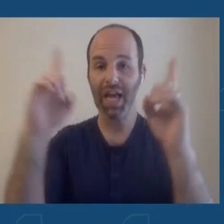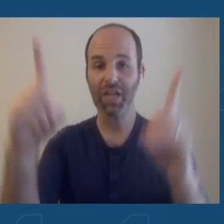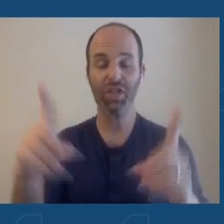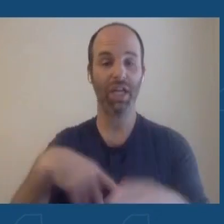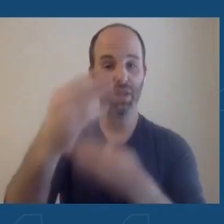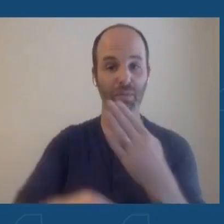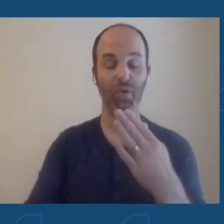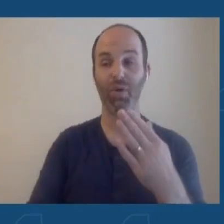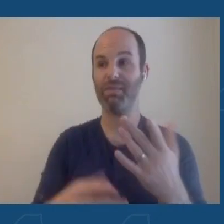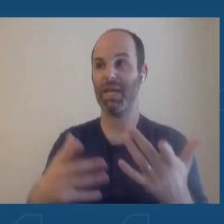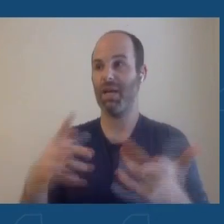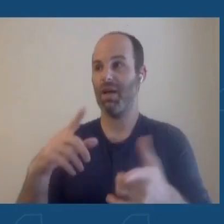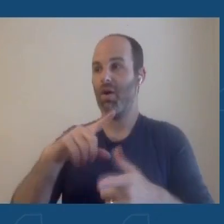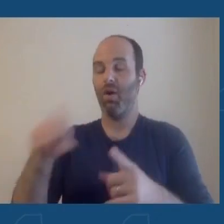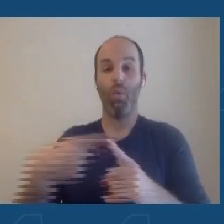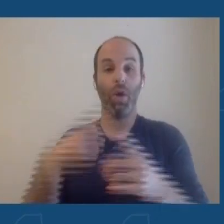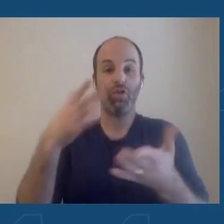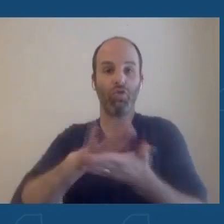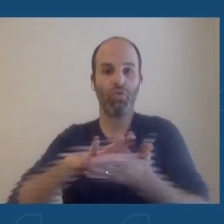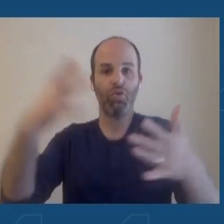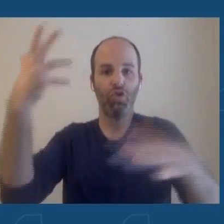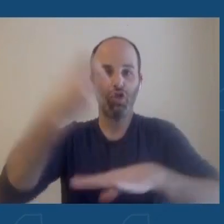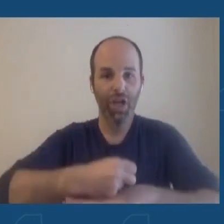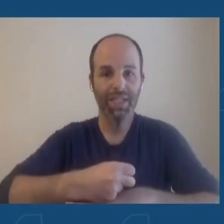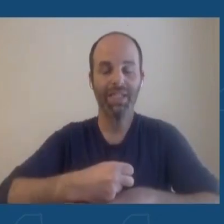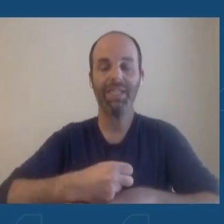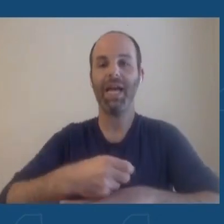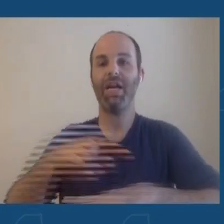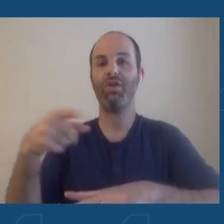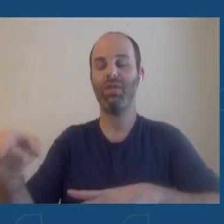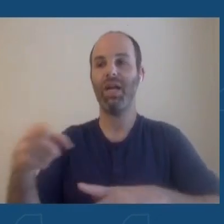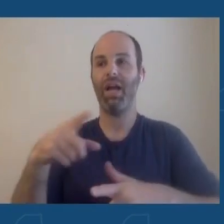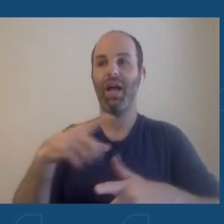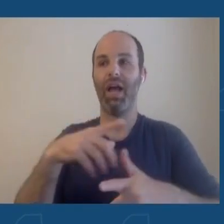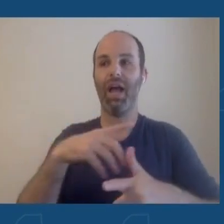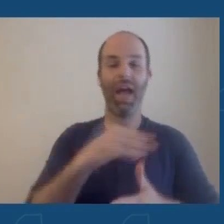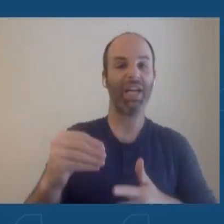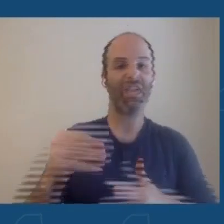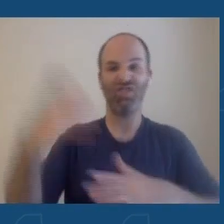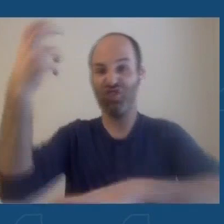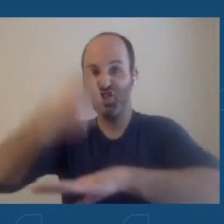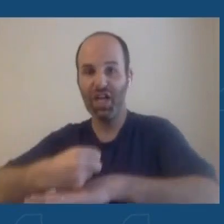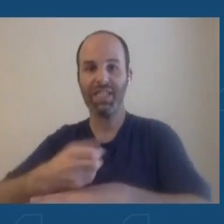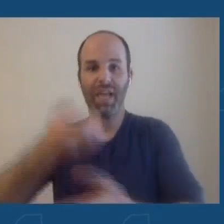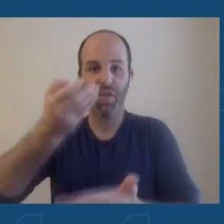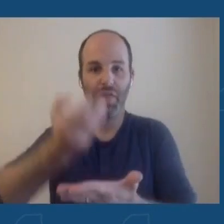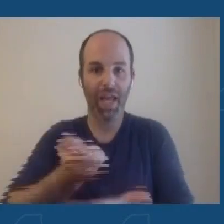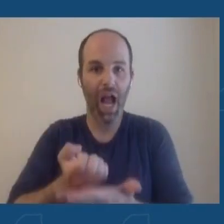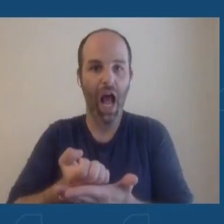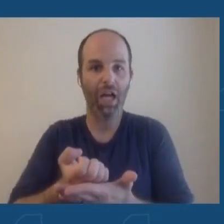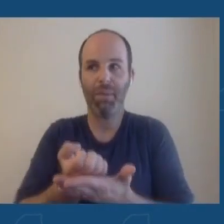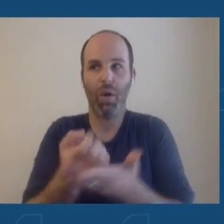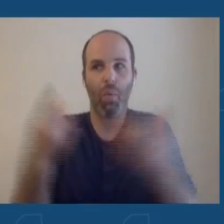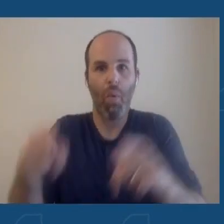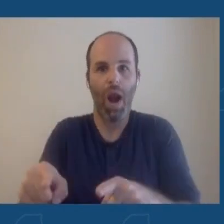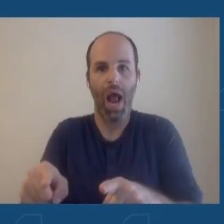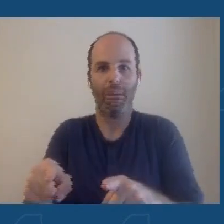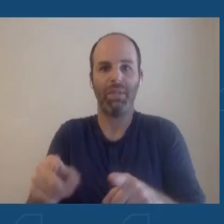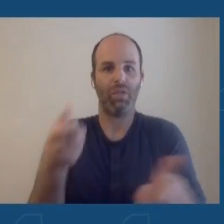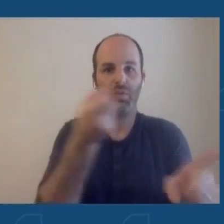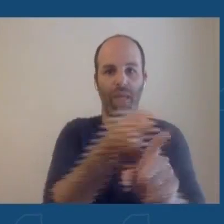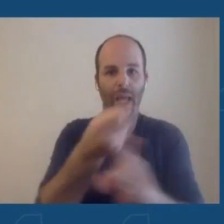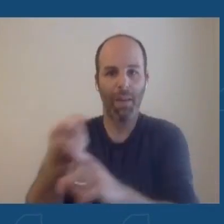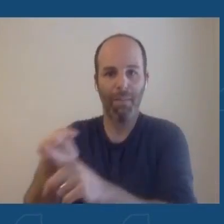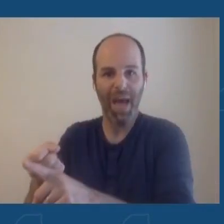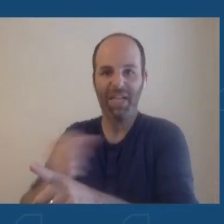schools and how to handle that in the future, as well as the shutting down of the economy. We had a lot of areas affected. And so I just,